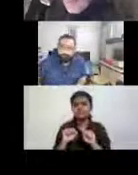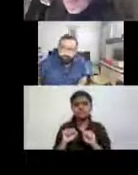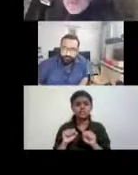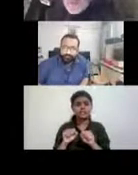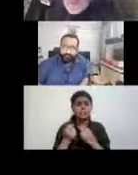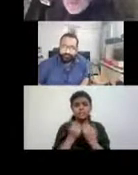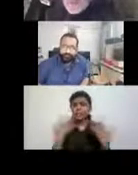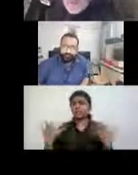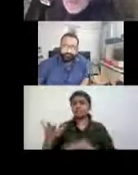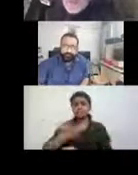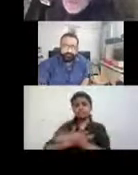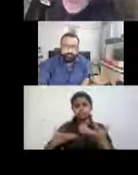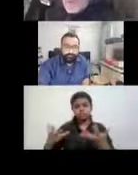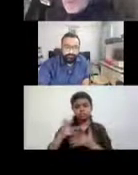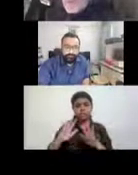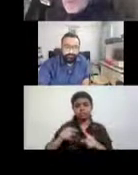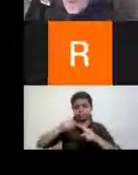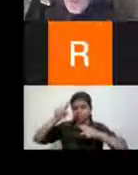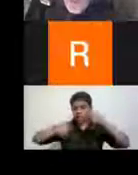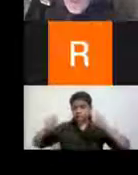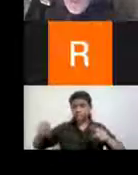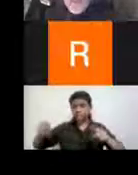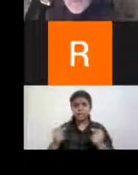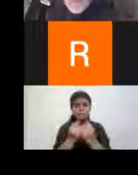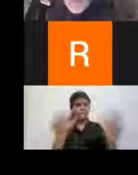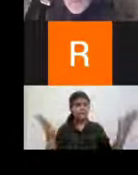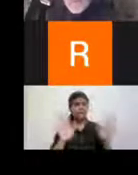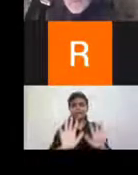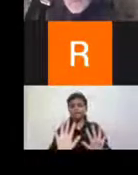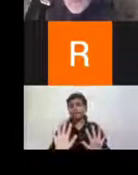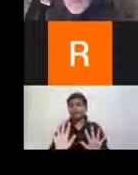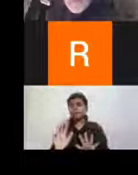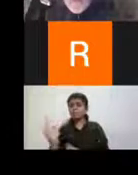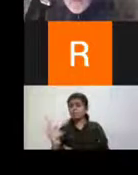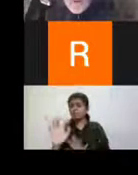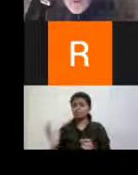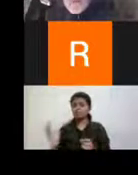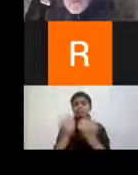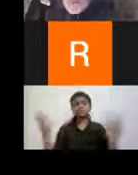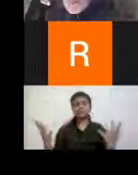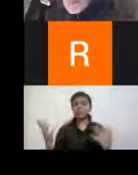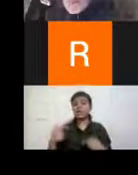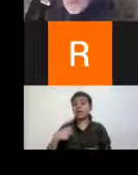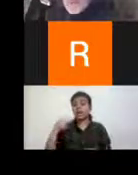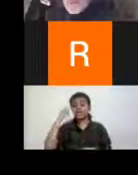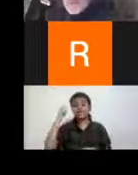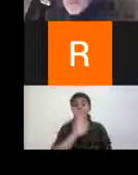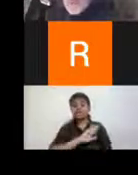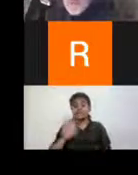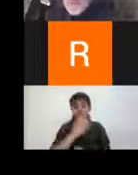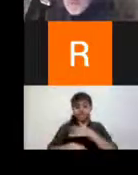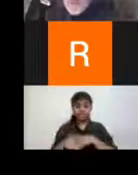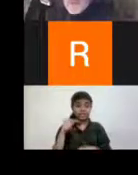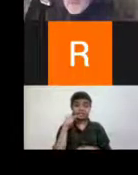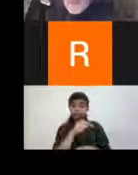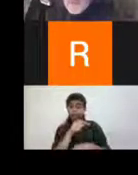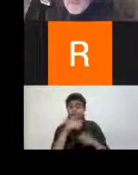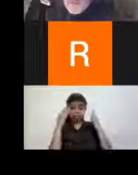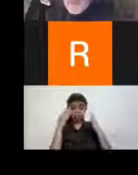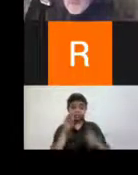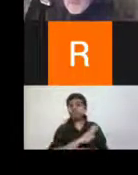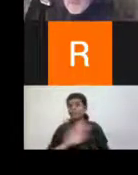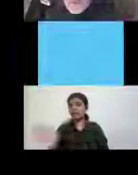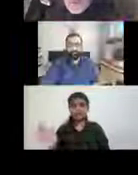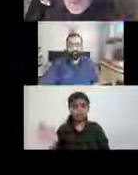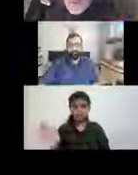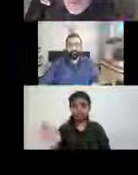lots of discussion about diversity and pluralism, but never, almost never, a reference to disability. And it's been a